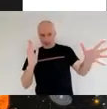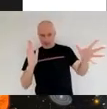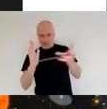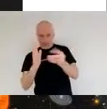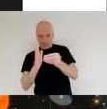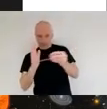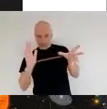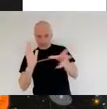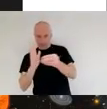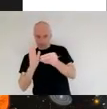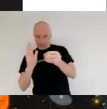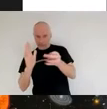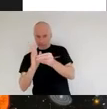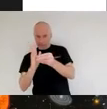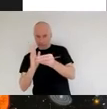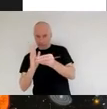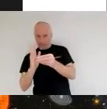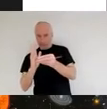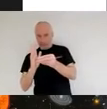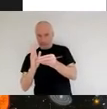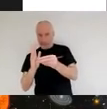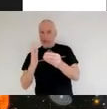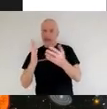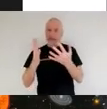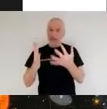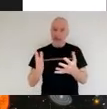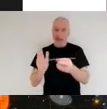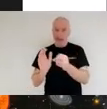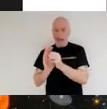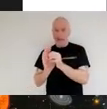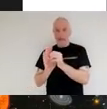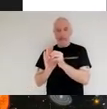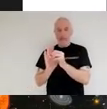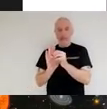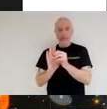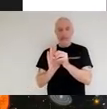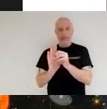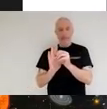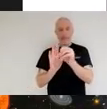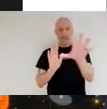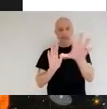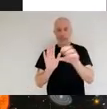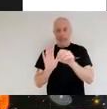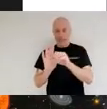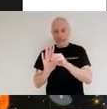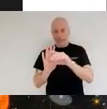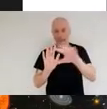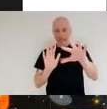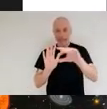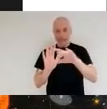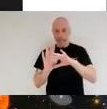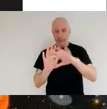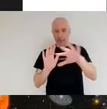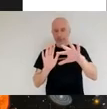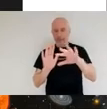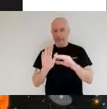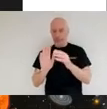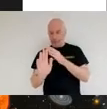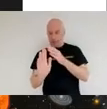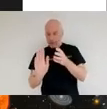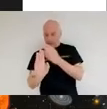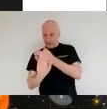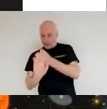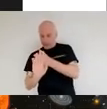next level but that is then reflected out a little bit of that is going to be able to get to the next layer but that is then